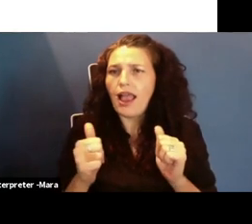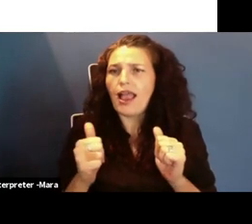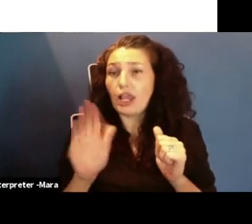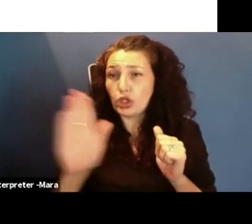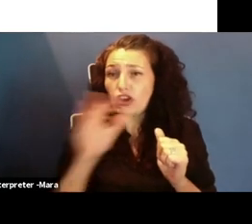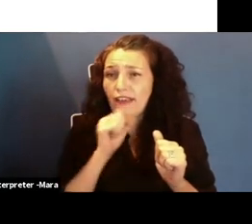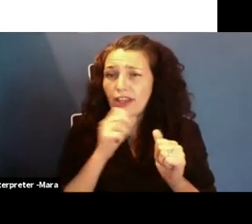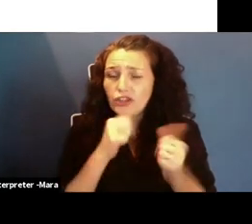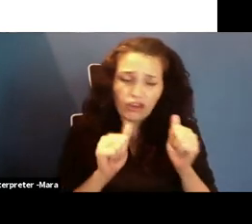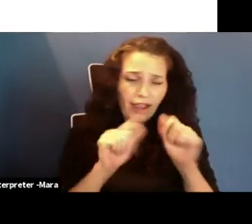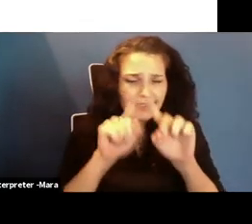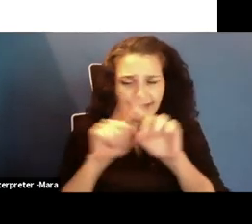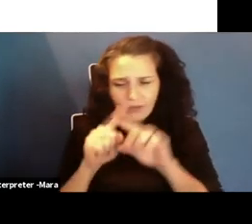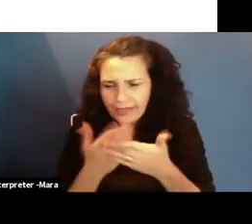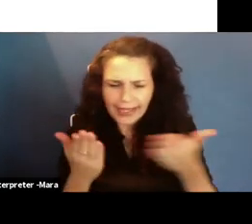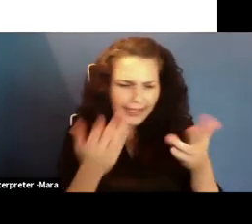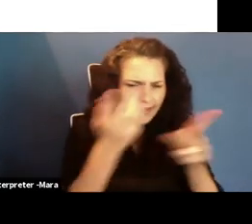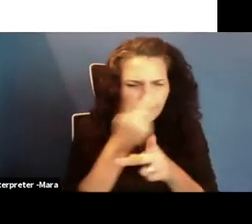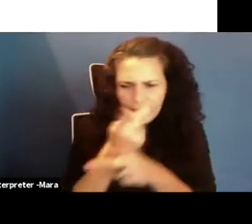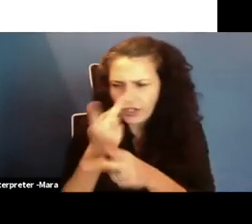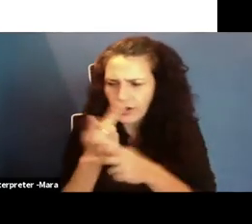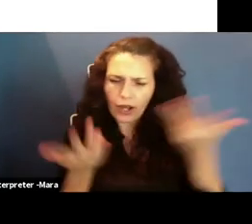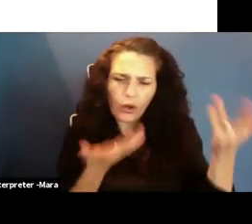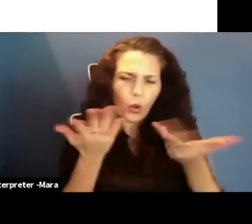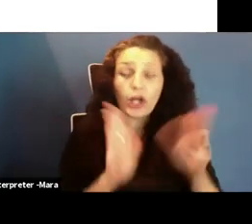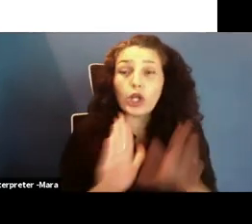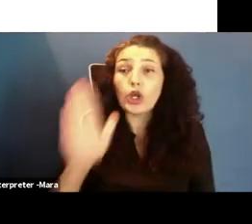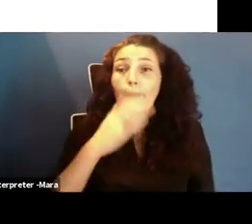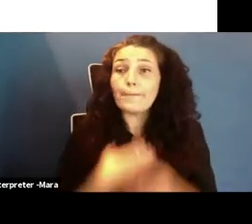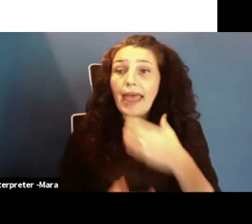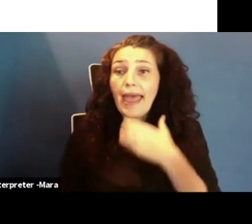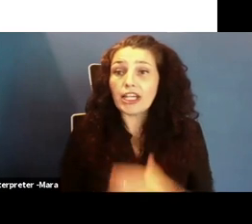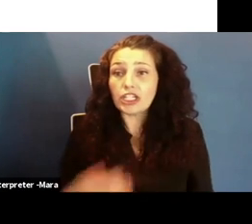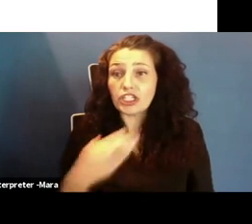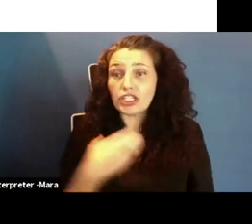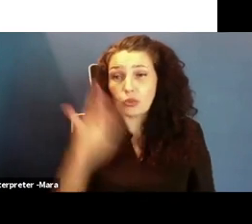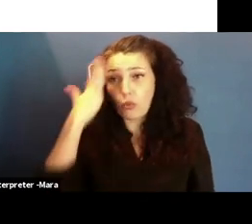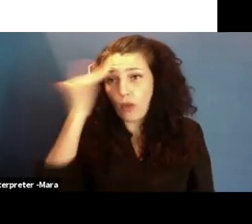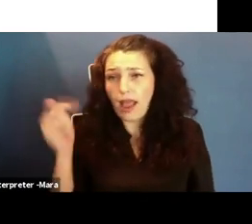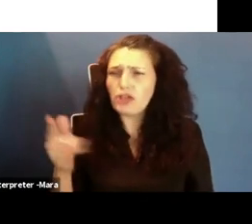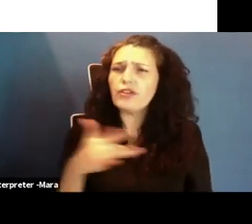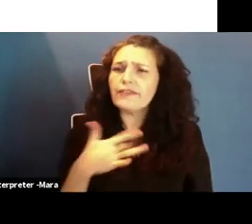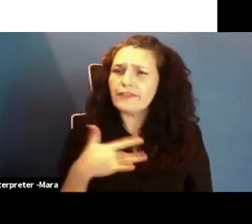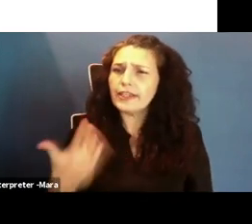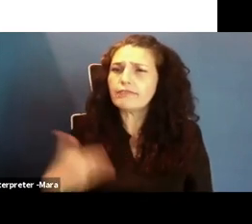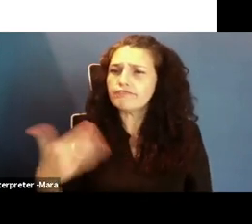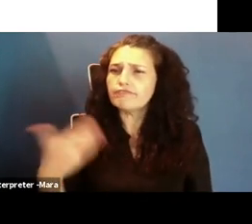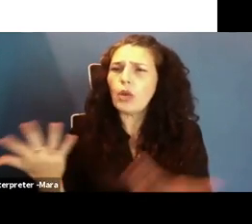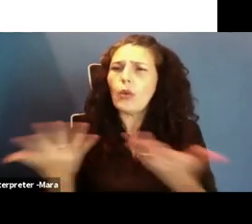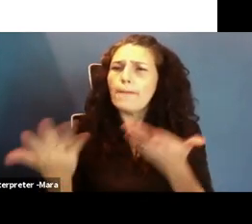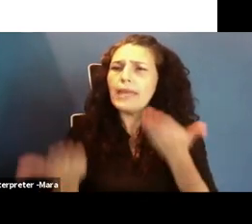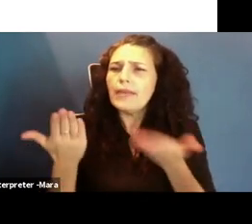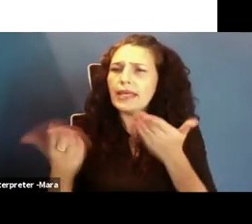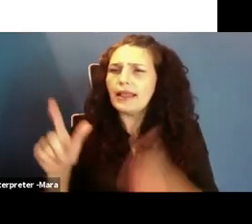that's why I was saying, you know, what some of your passions are so that you can know or get a feel of what you might want to